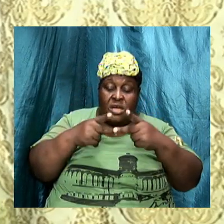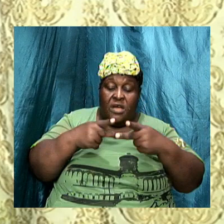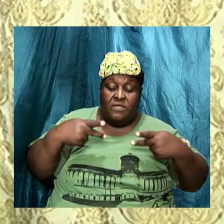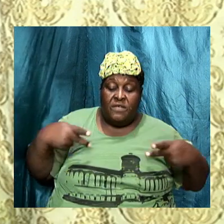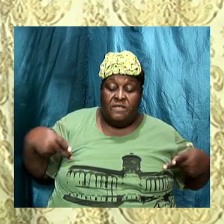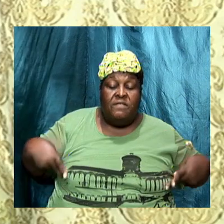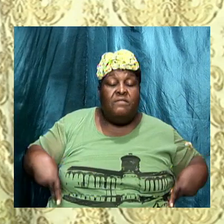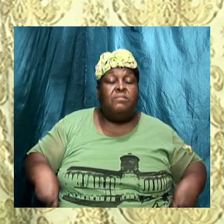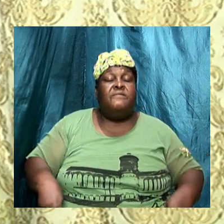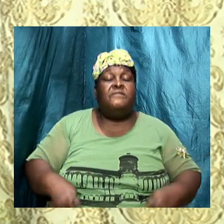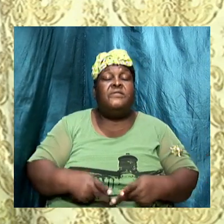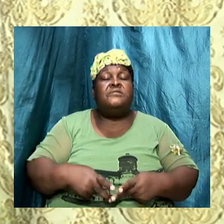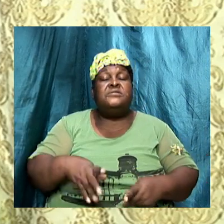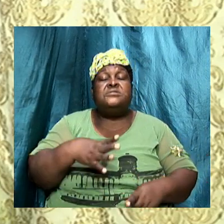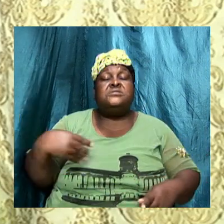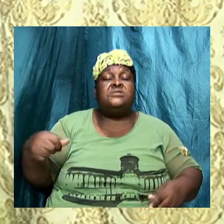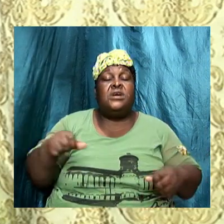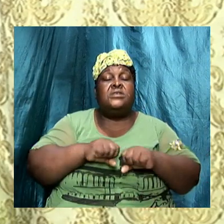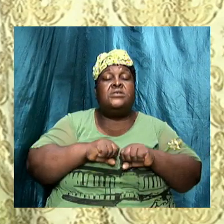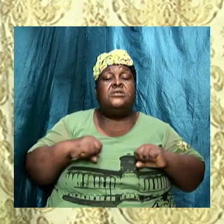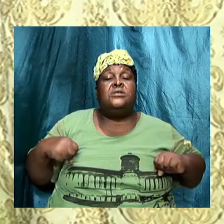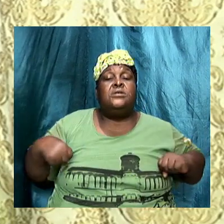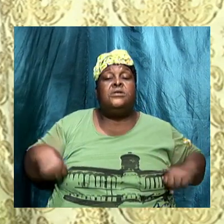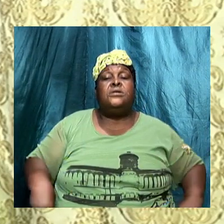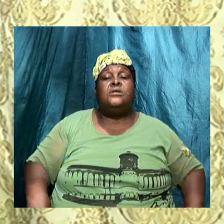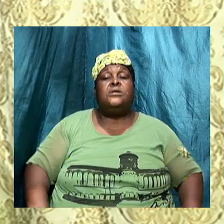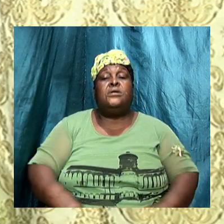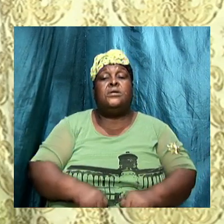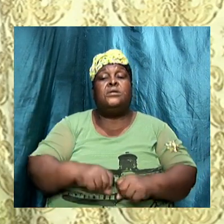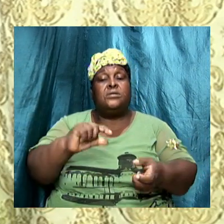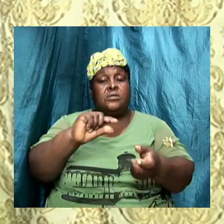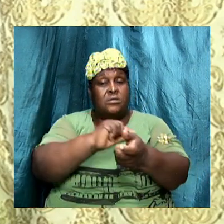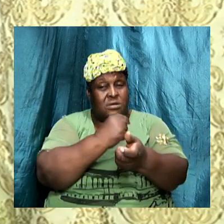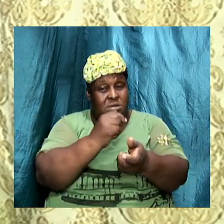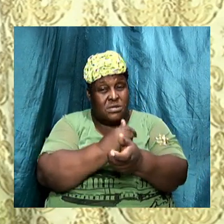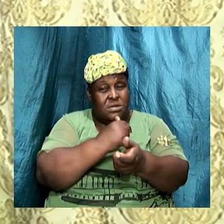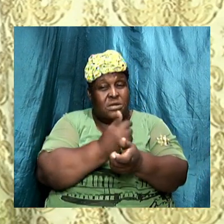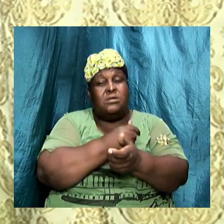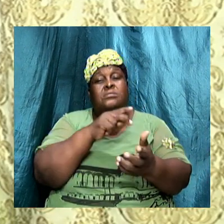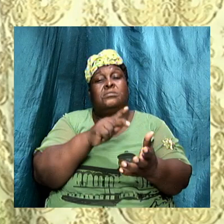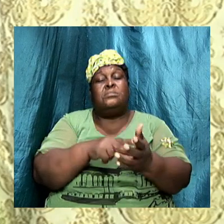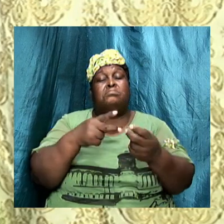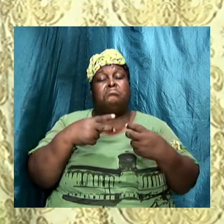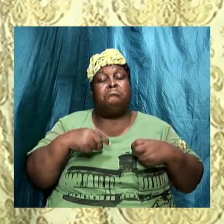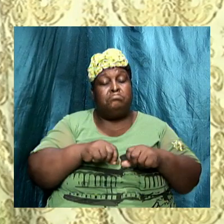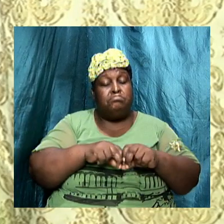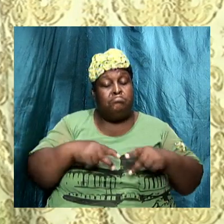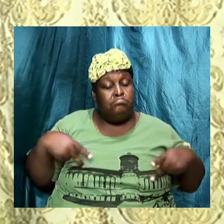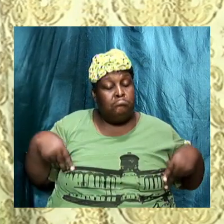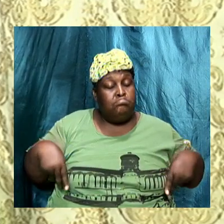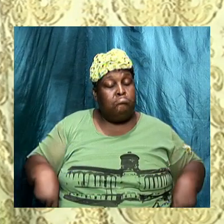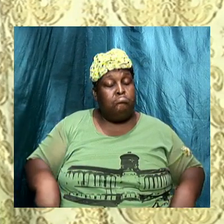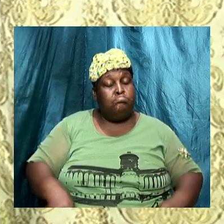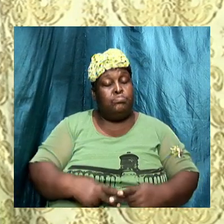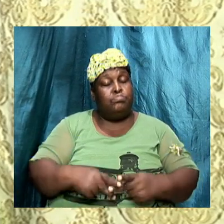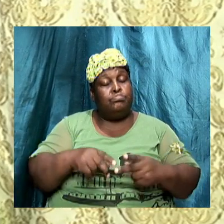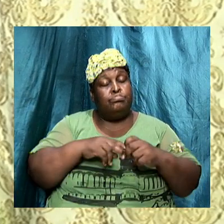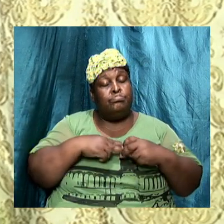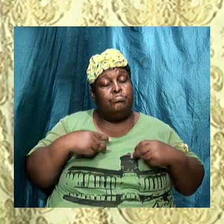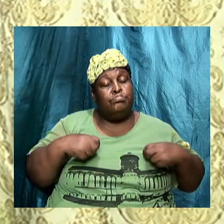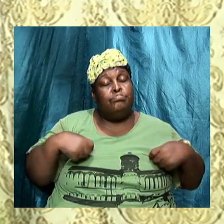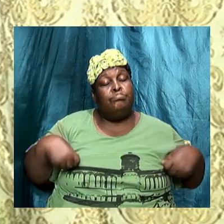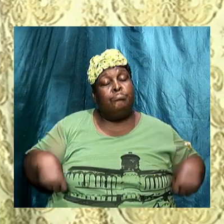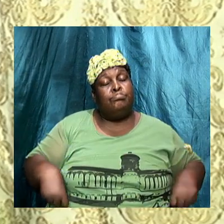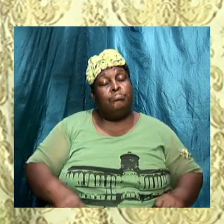Sadducees the gospel refer to the Sadducees and Pharisees as Jesus fulfill his early